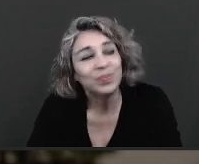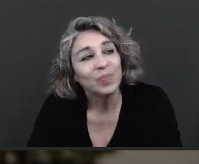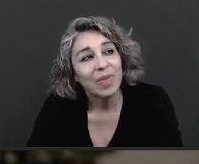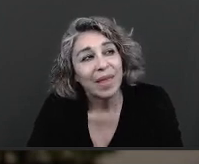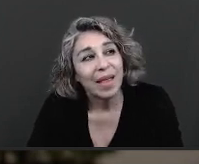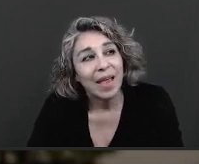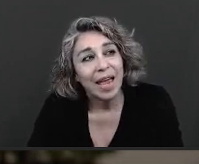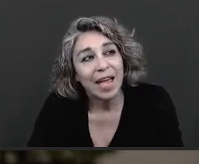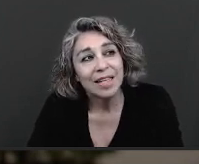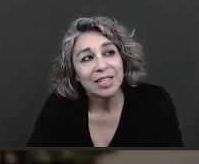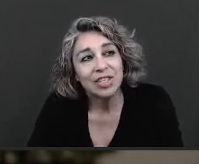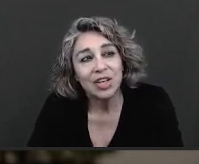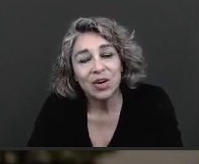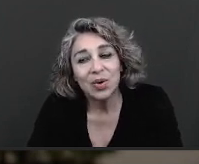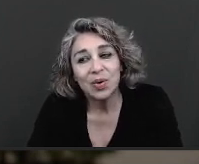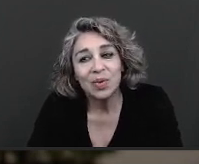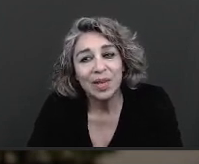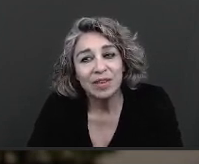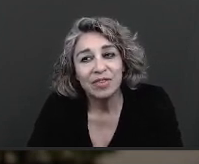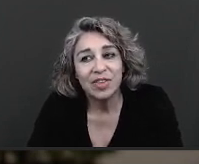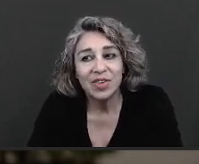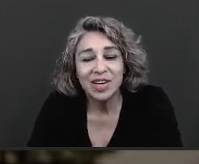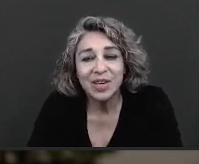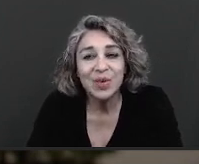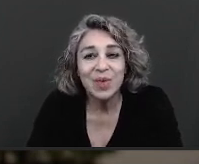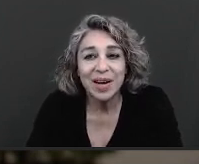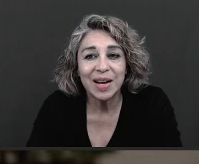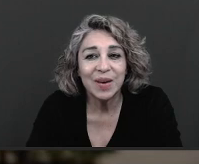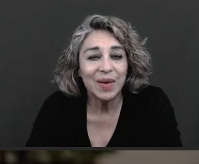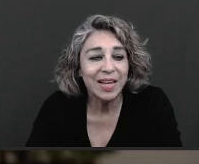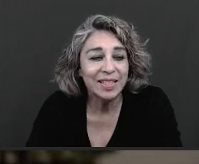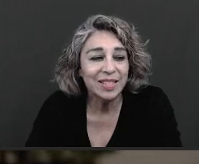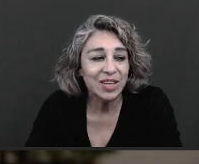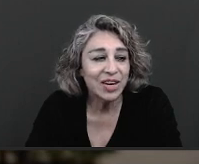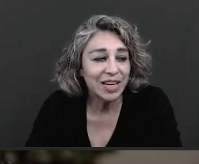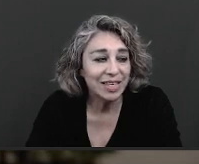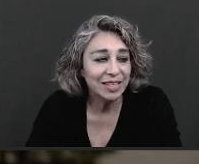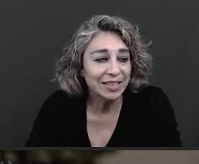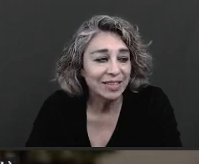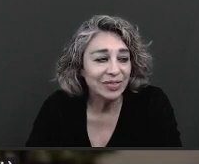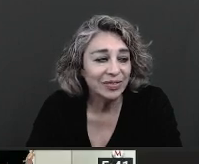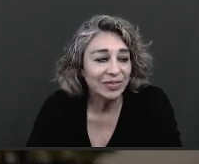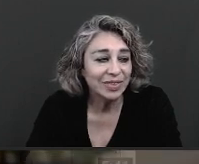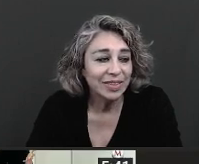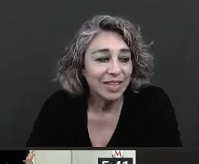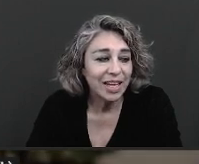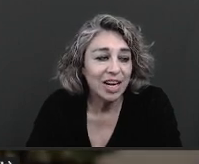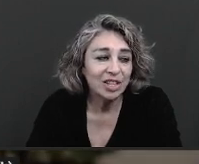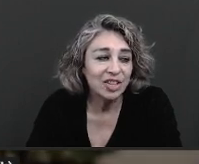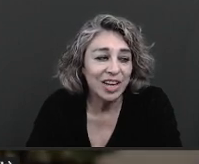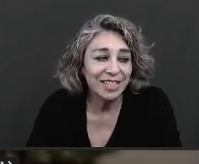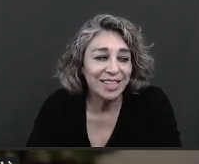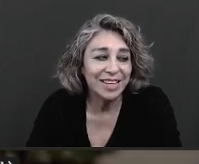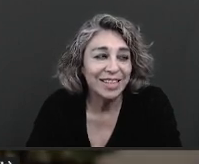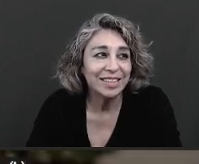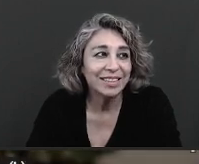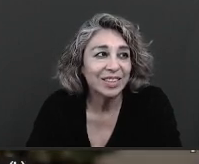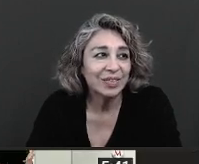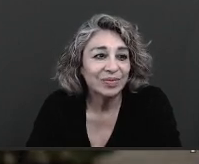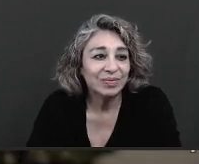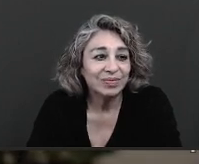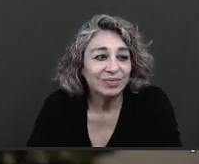and so without further ado we're gonna go ahead and start it and I'll translate